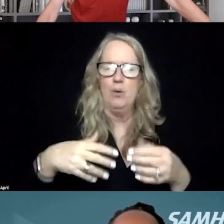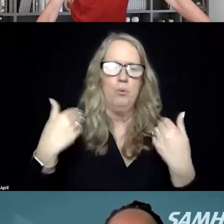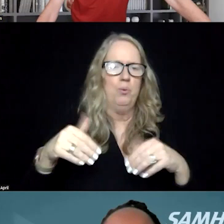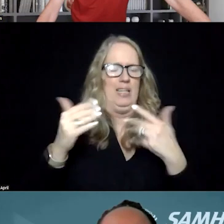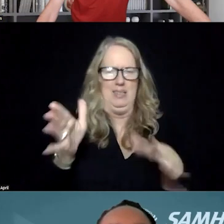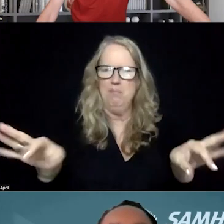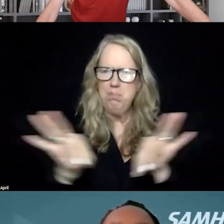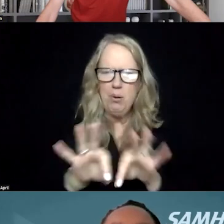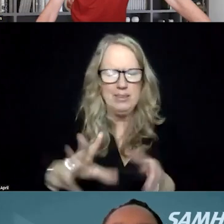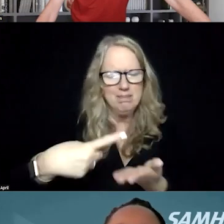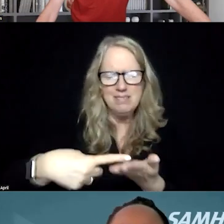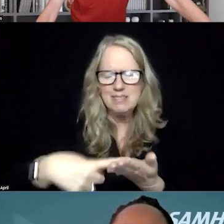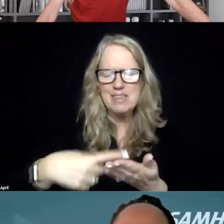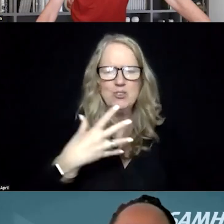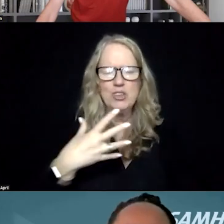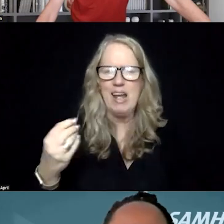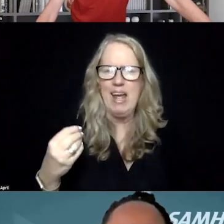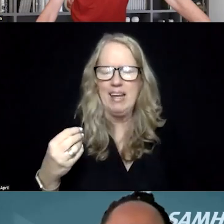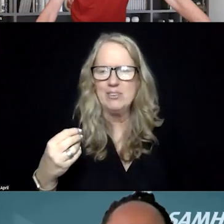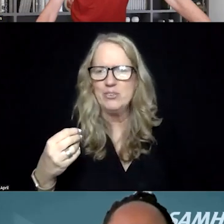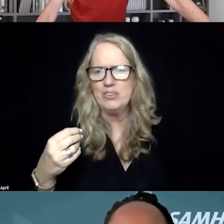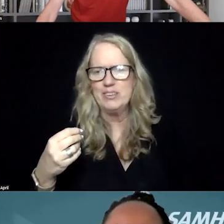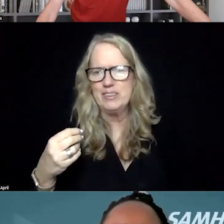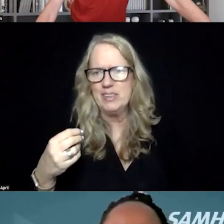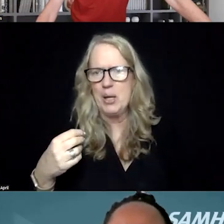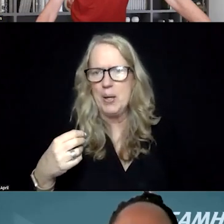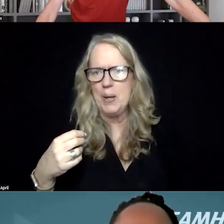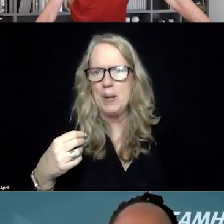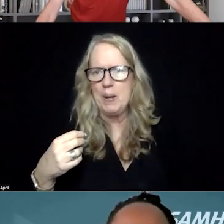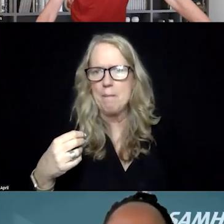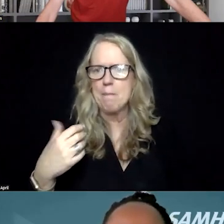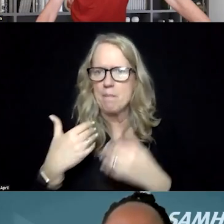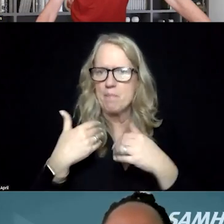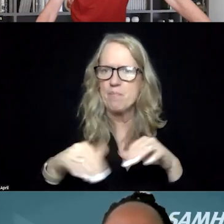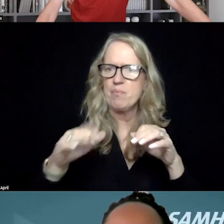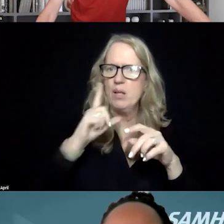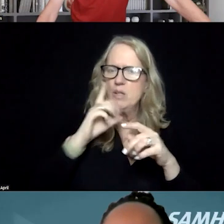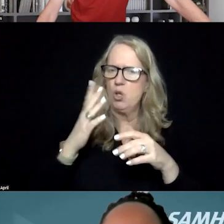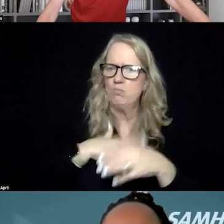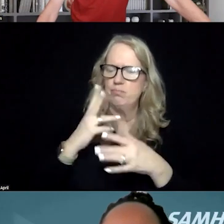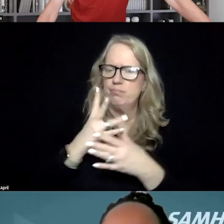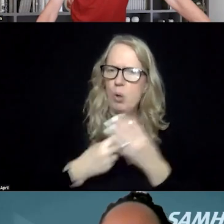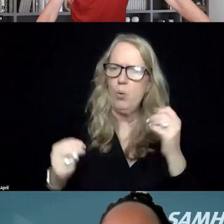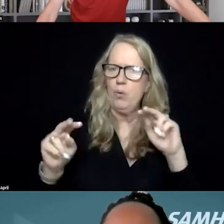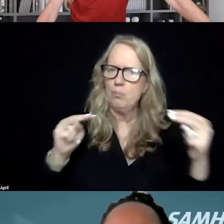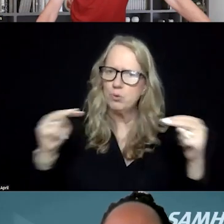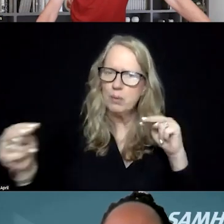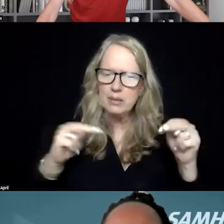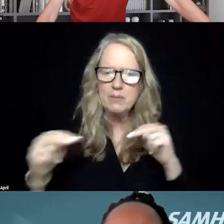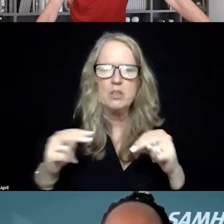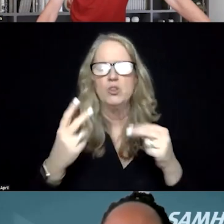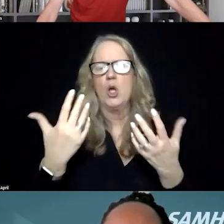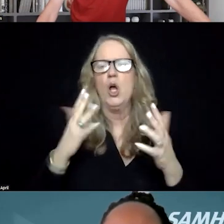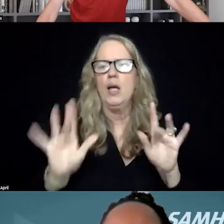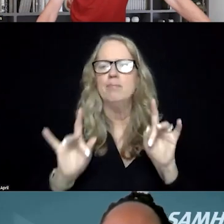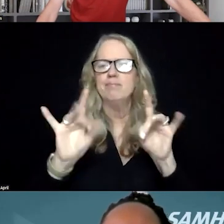this discussion is and not necessarily, um, being an extreme dialectic on each side. So, um, I just wanted to give a couple of